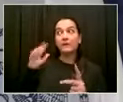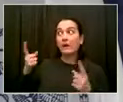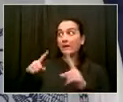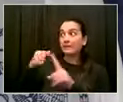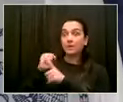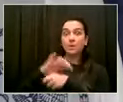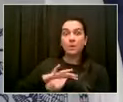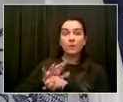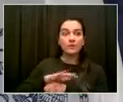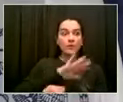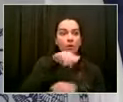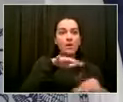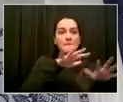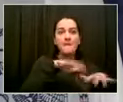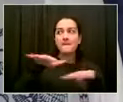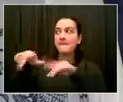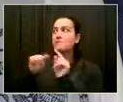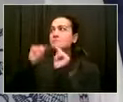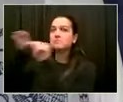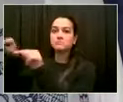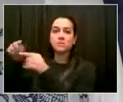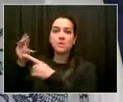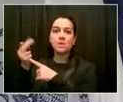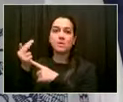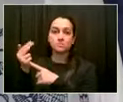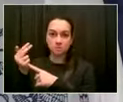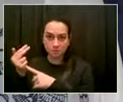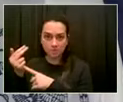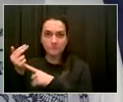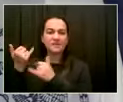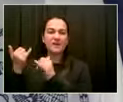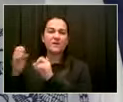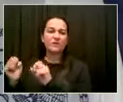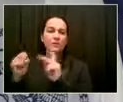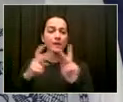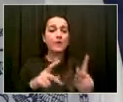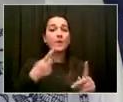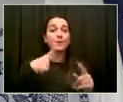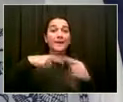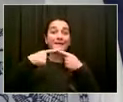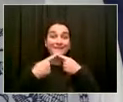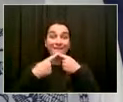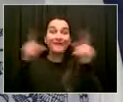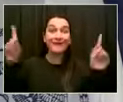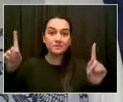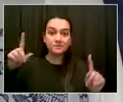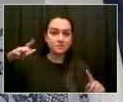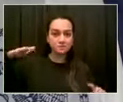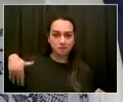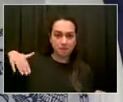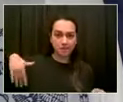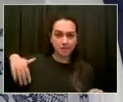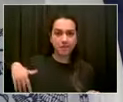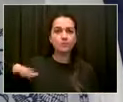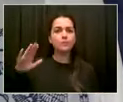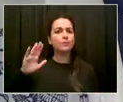But unquestionably that will happen sooner rather than later because that's been the plan all along. Go ahead, Dave.